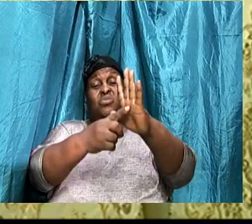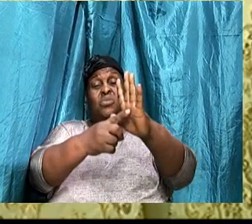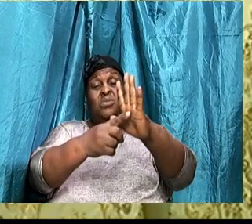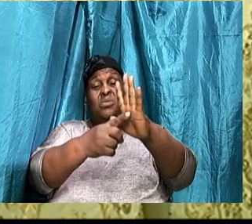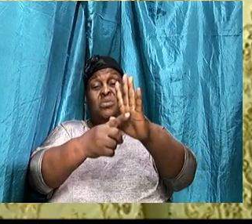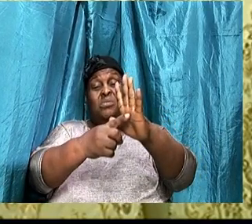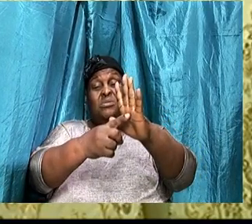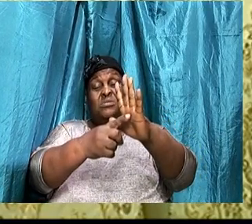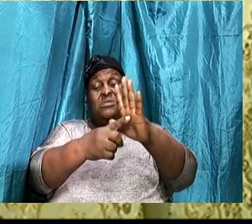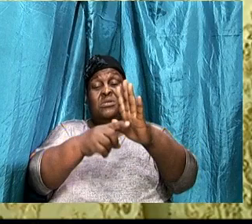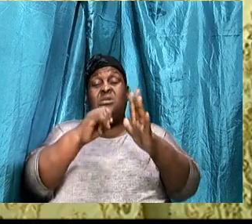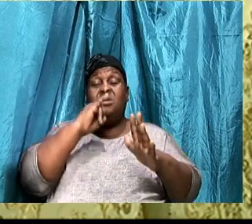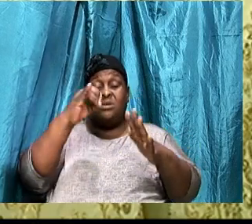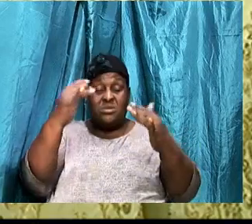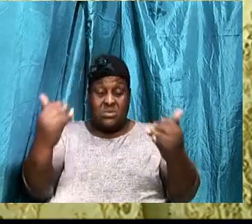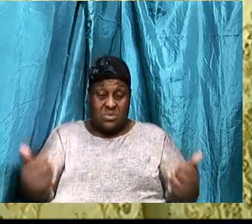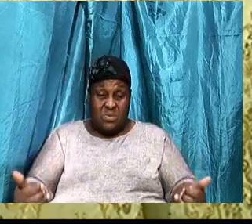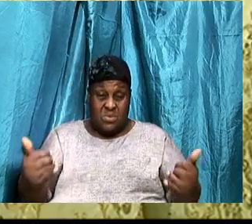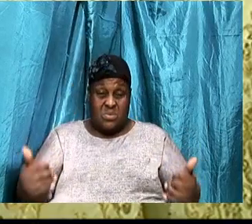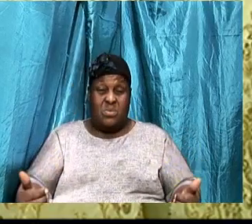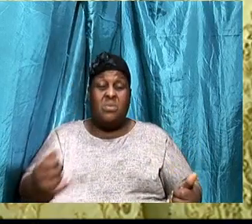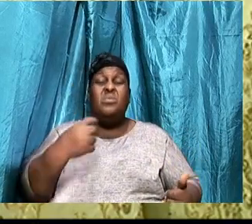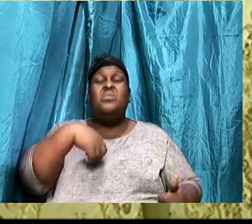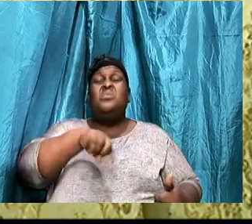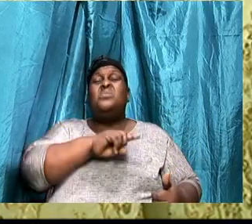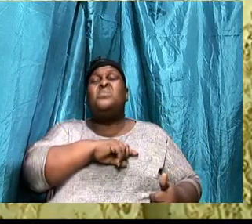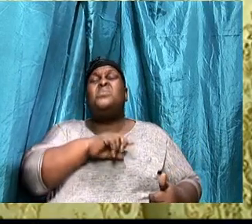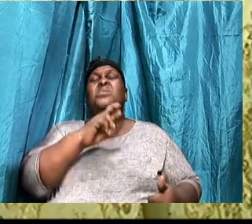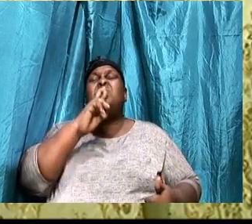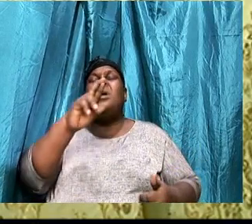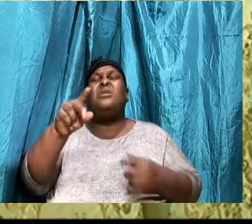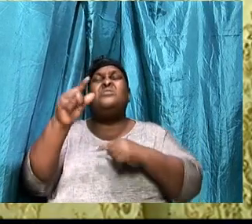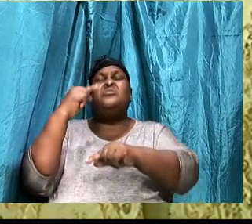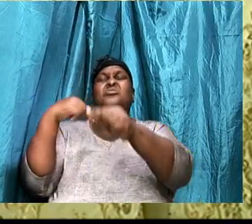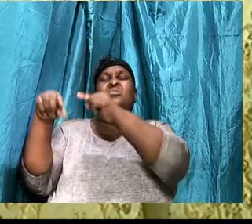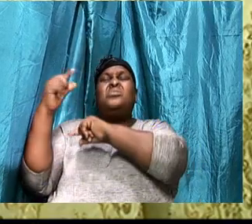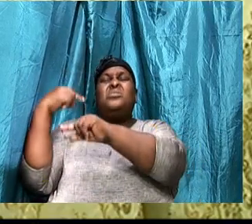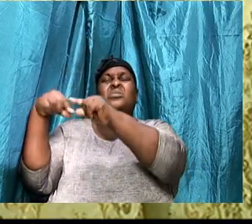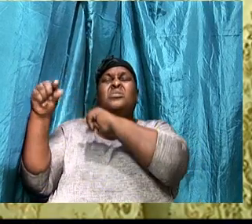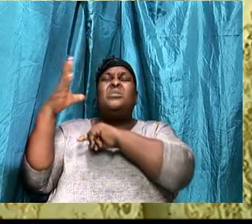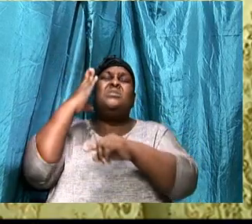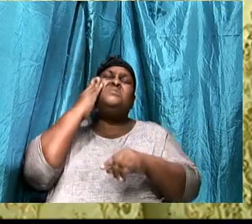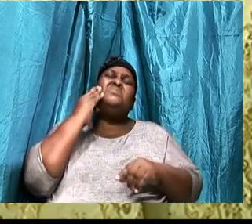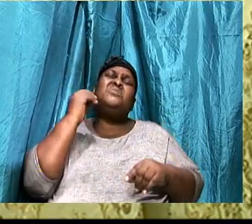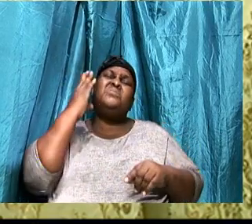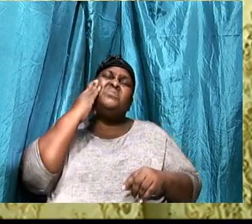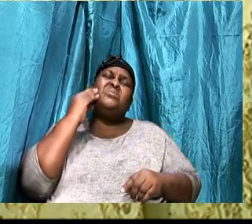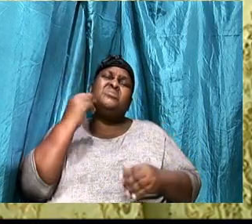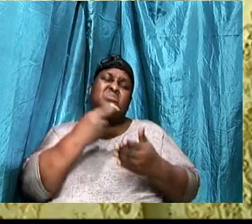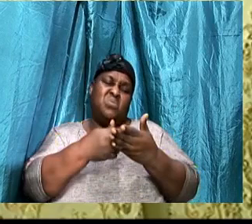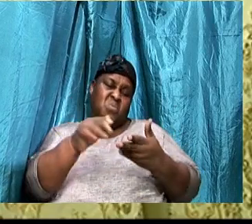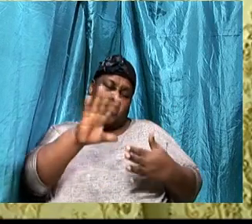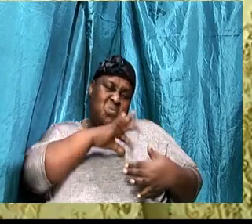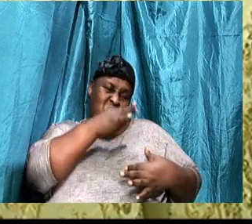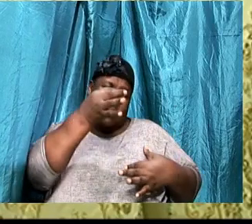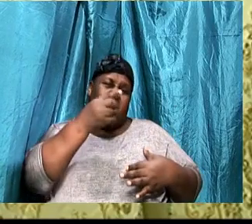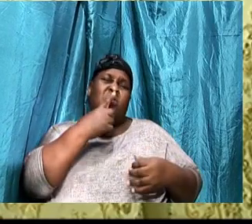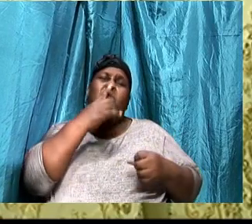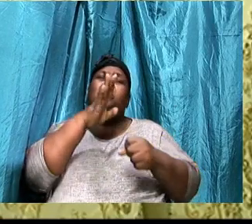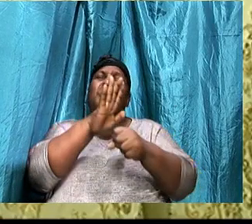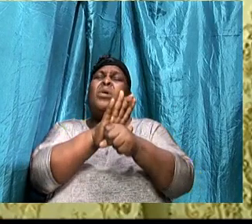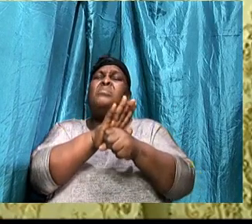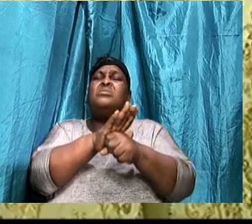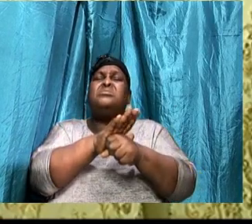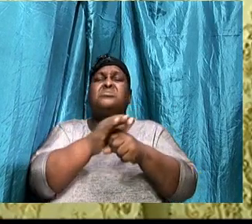experienced, We are the generation, That have experienced, The Holy Spirit, And the promise, Is unto